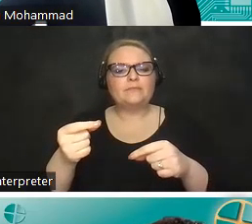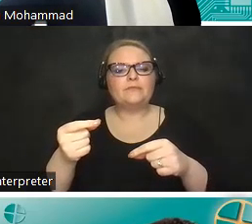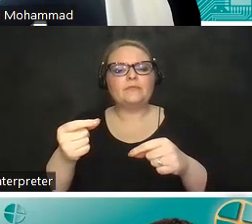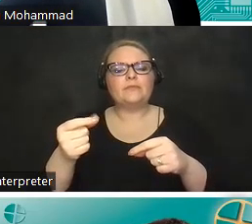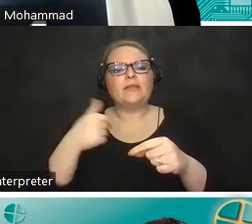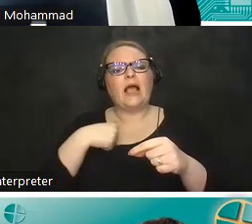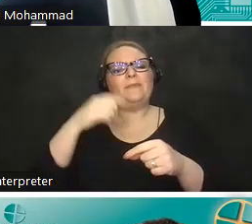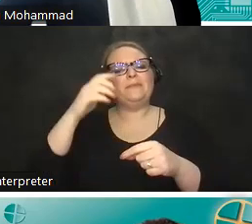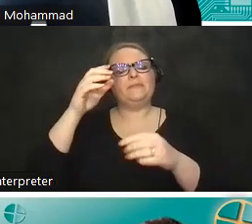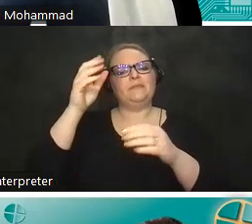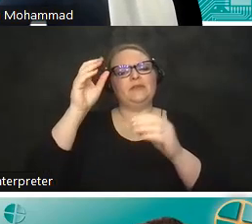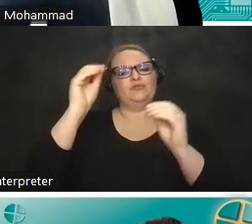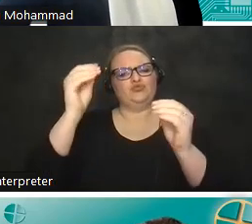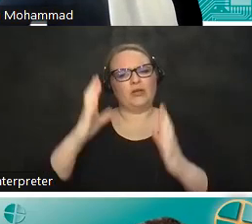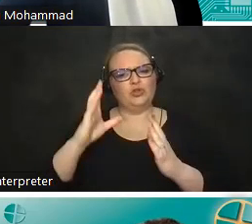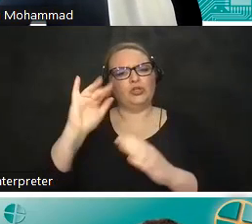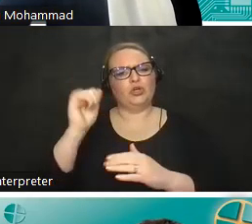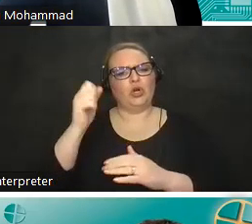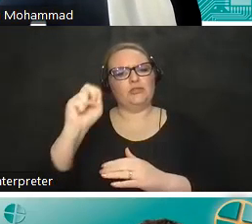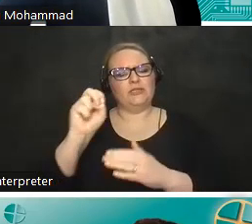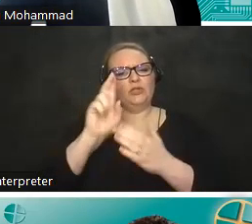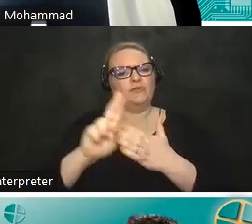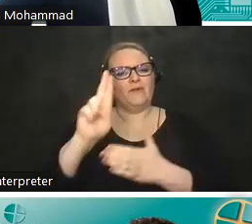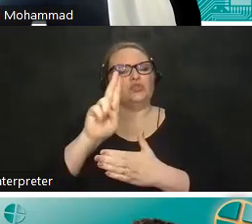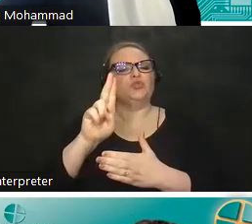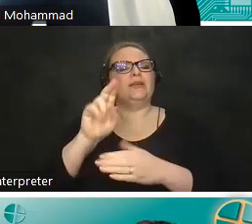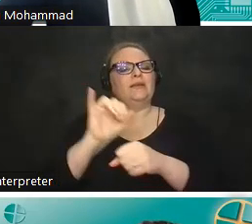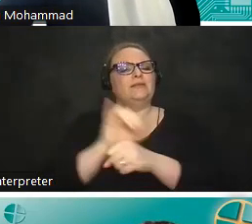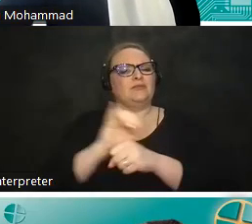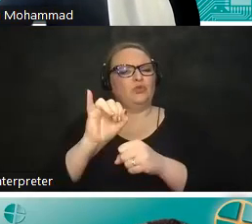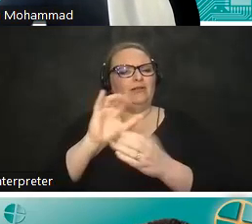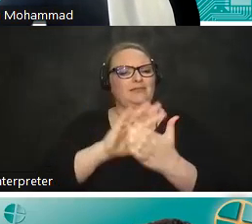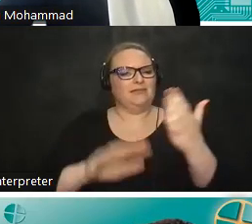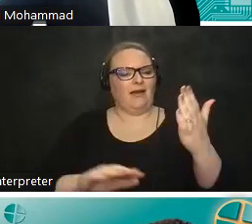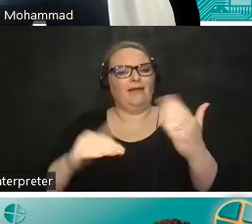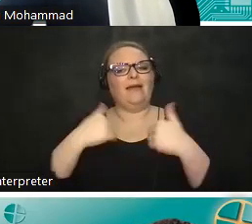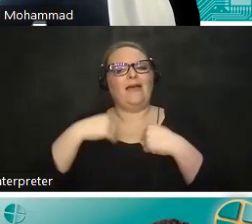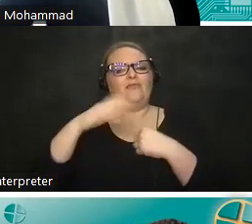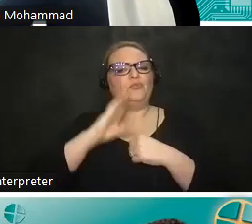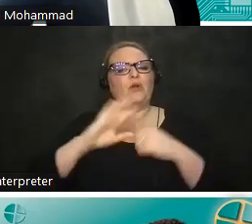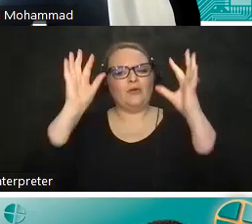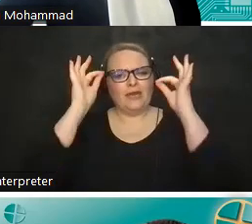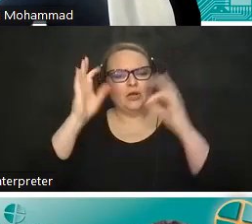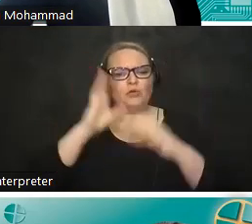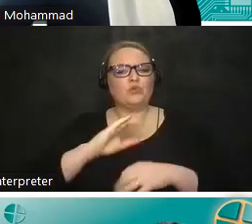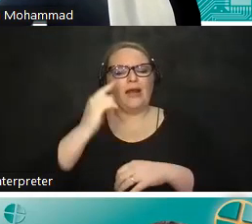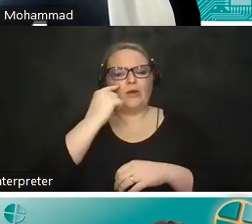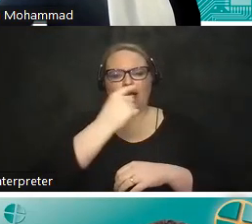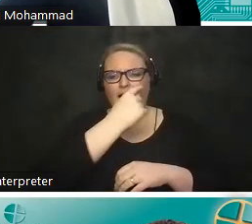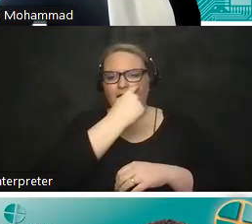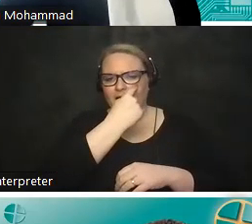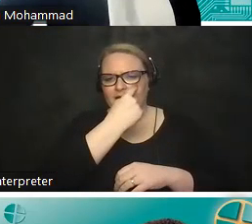an instructor at carlton university in the field of industrial design um i have brown hair brown eyes um